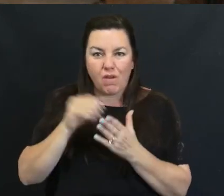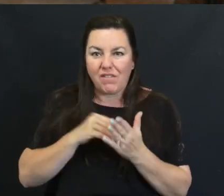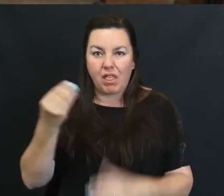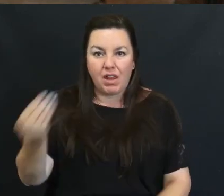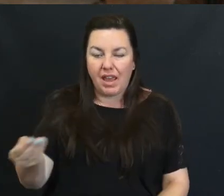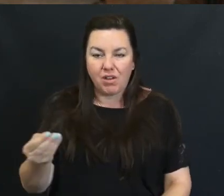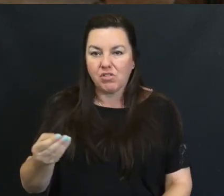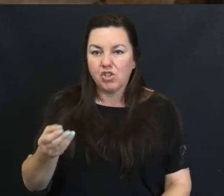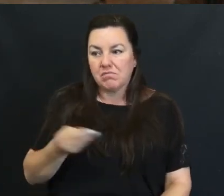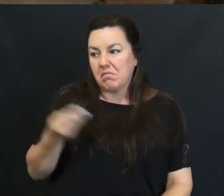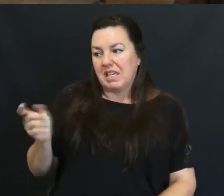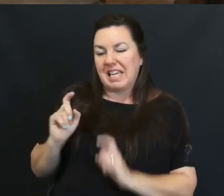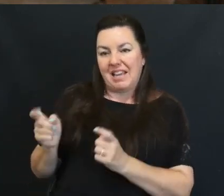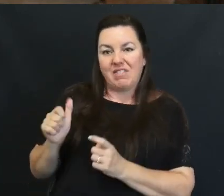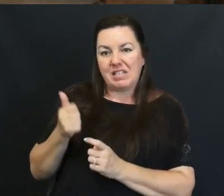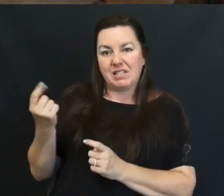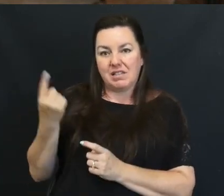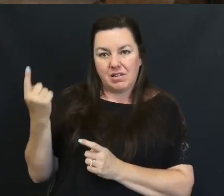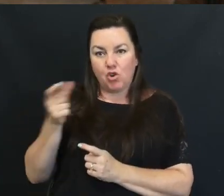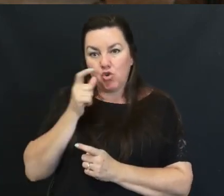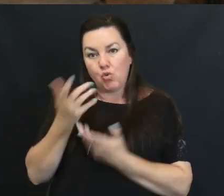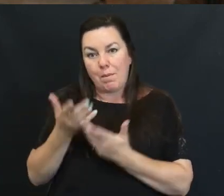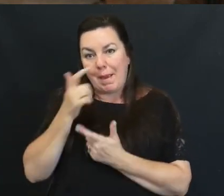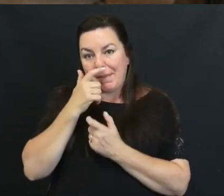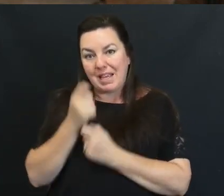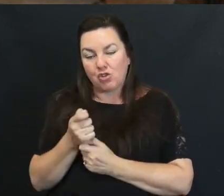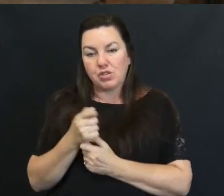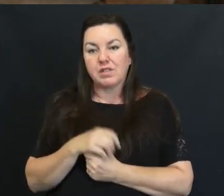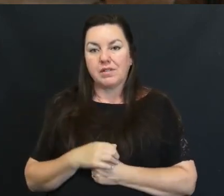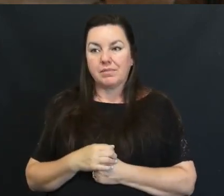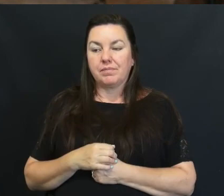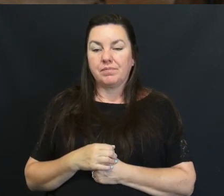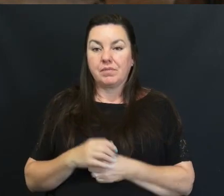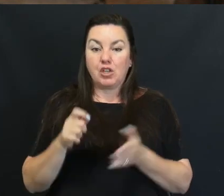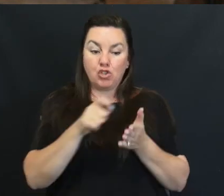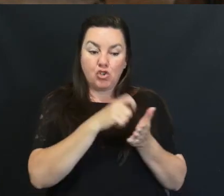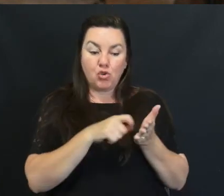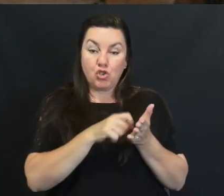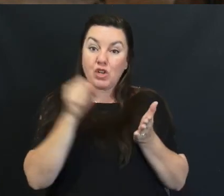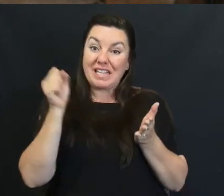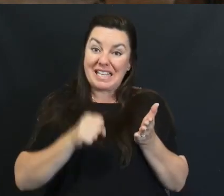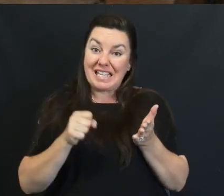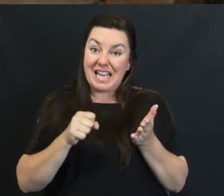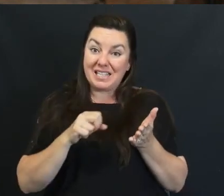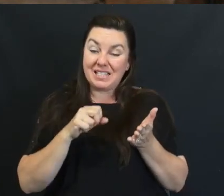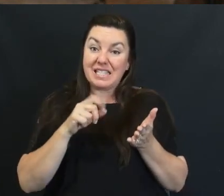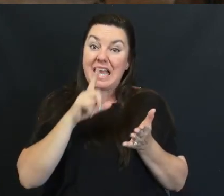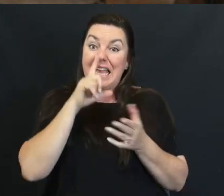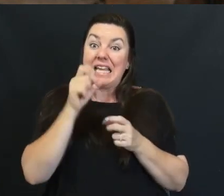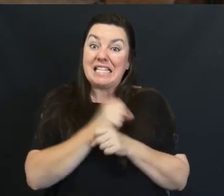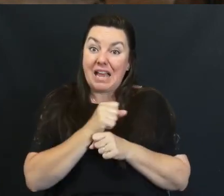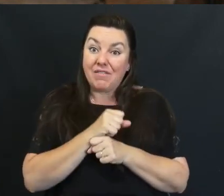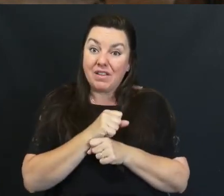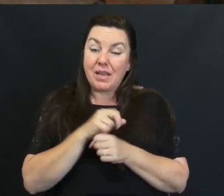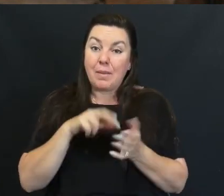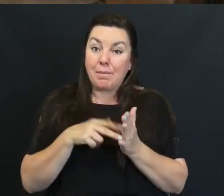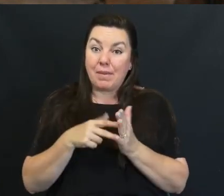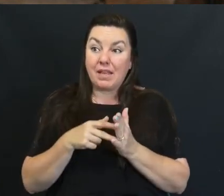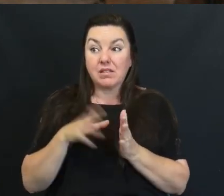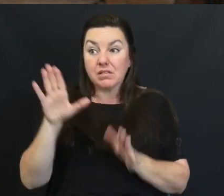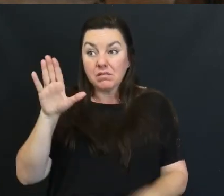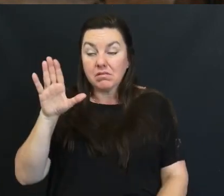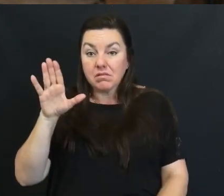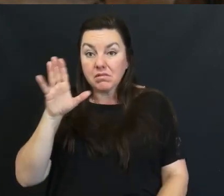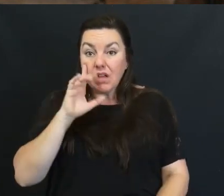Back To Me At The Church Sometime But Circle Yes Yes Definitely Interested Means Look I